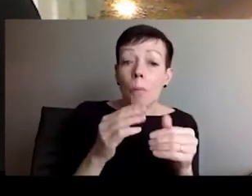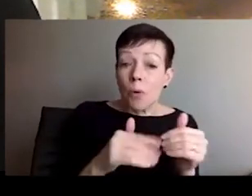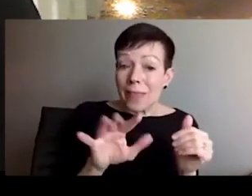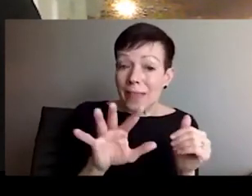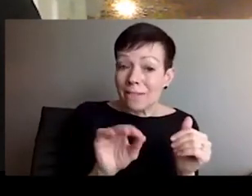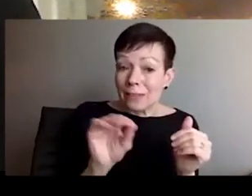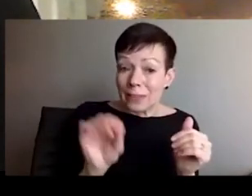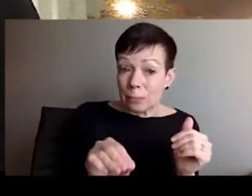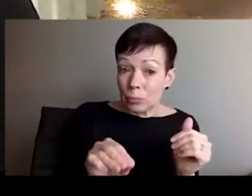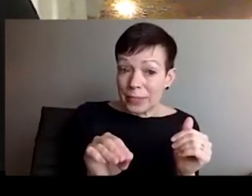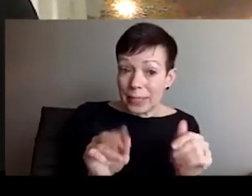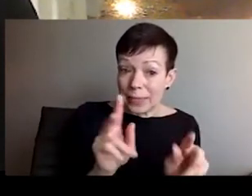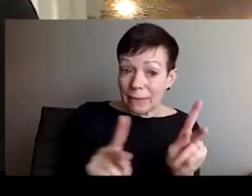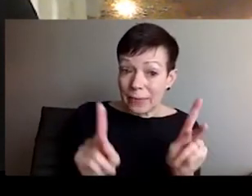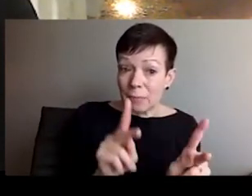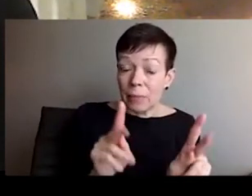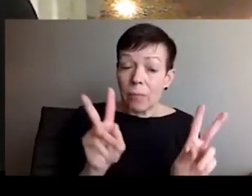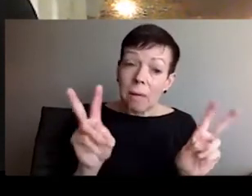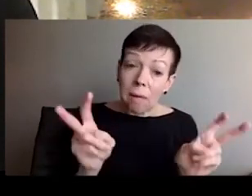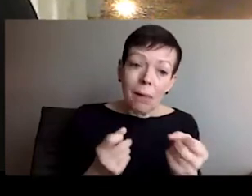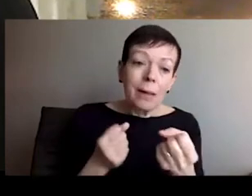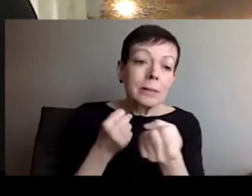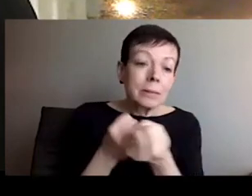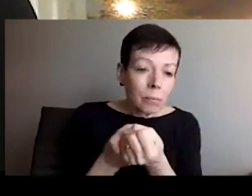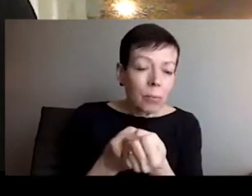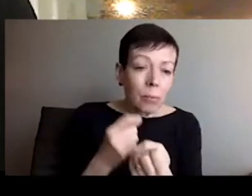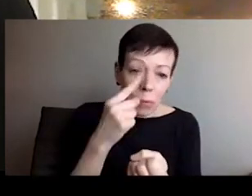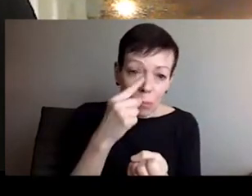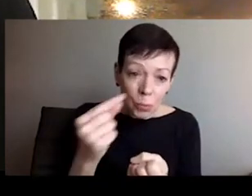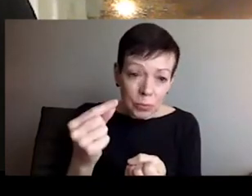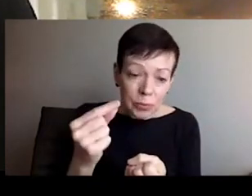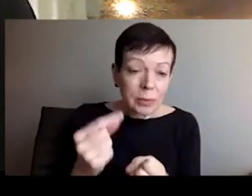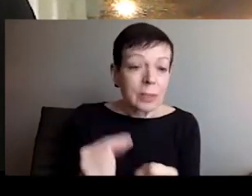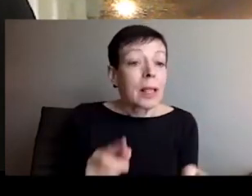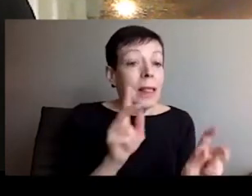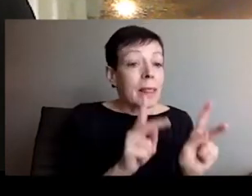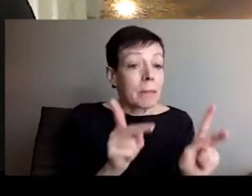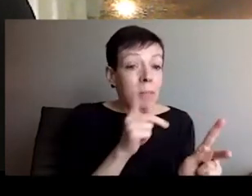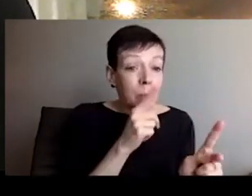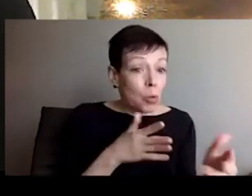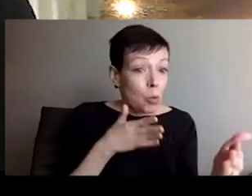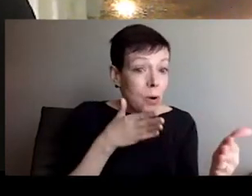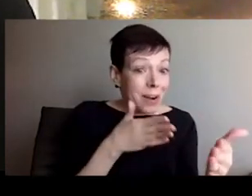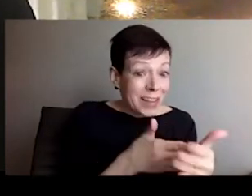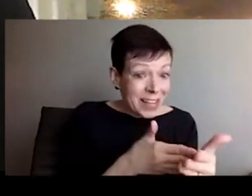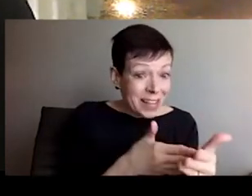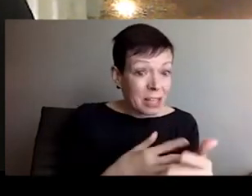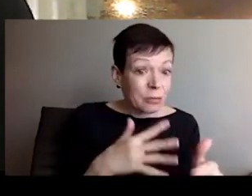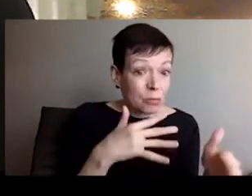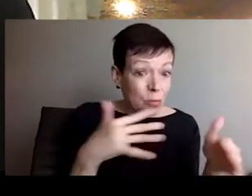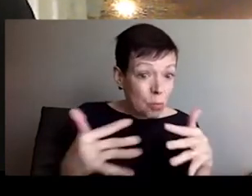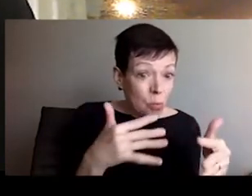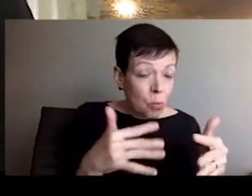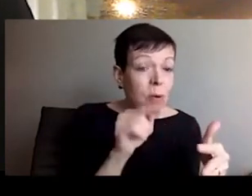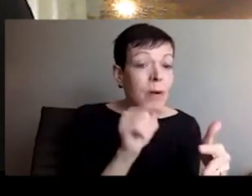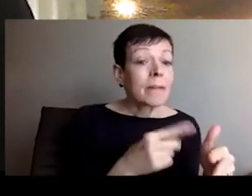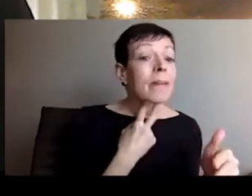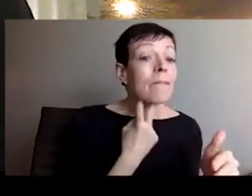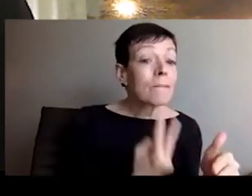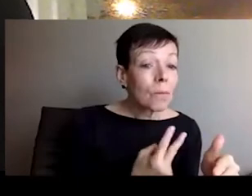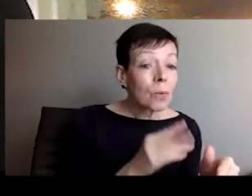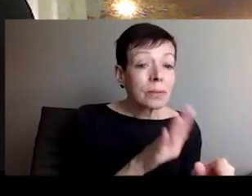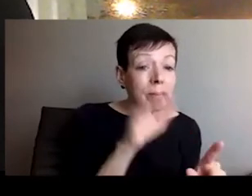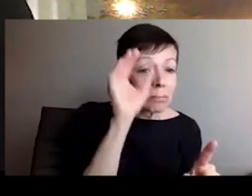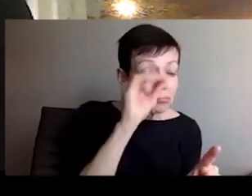solidarity of Russian people living in Russia. Well, unfortunately,